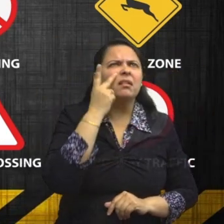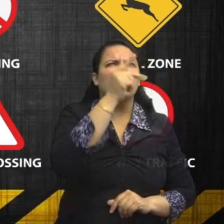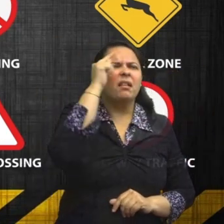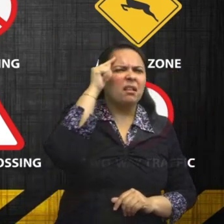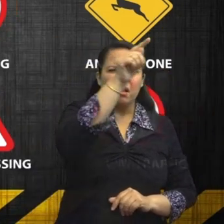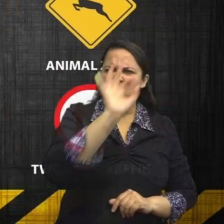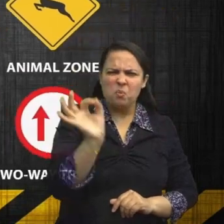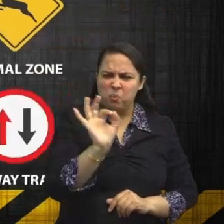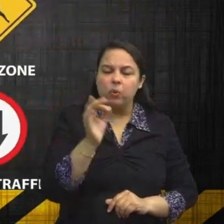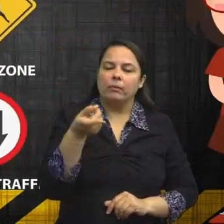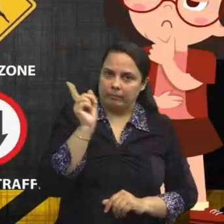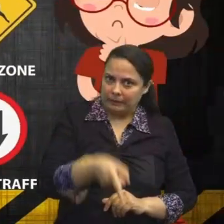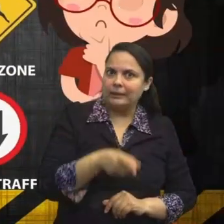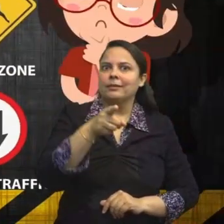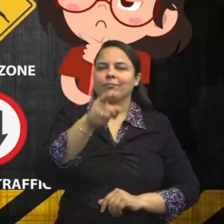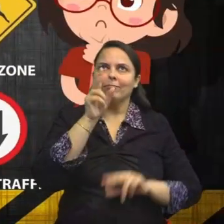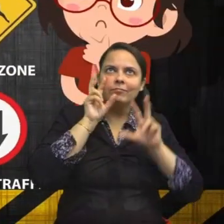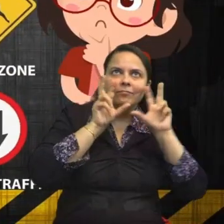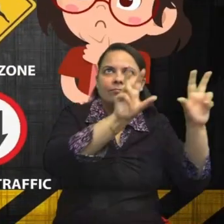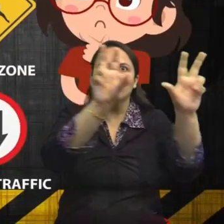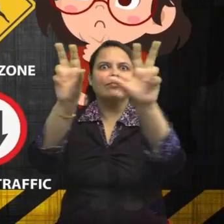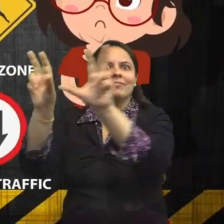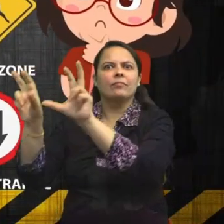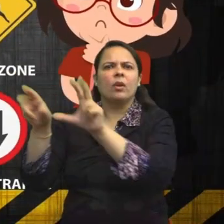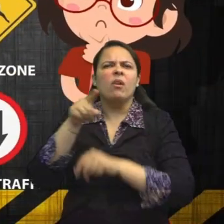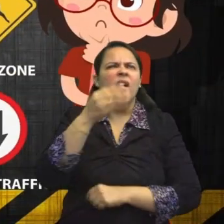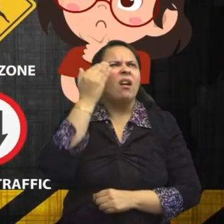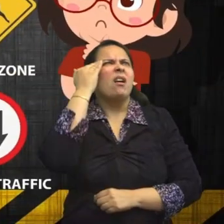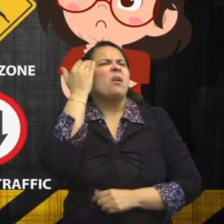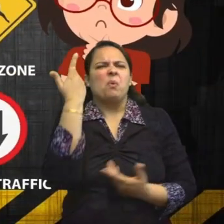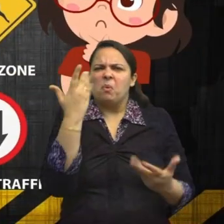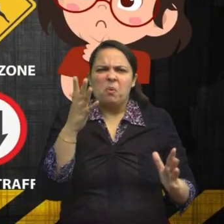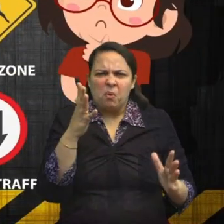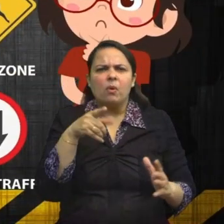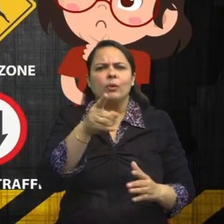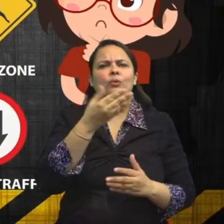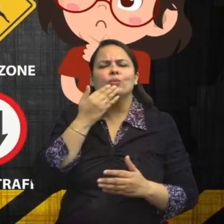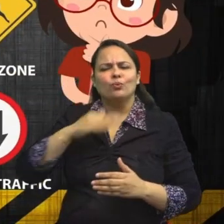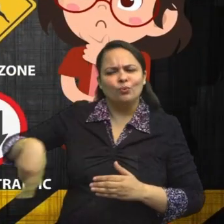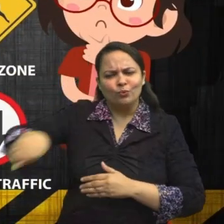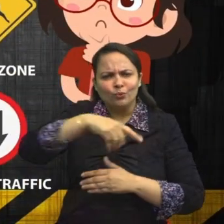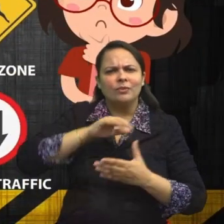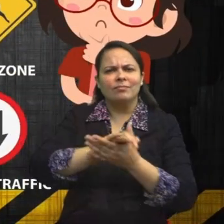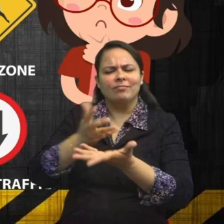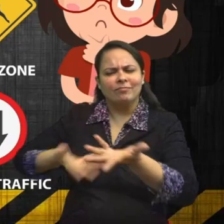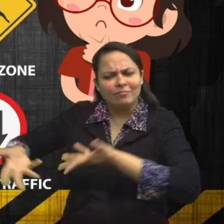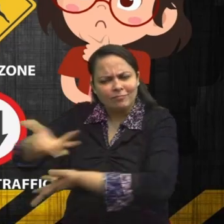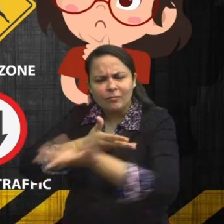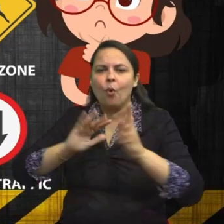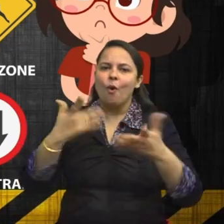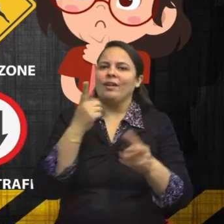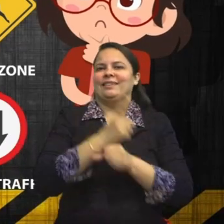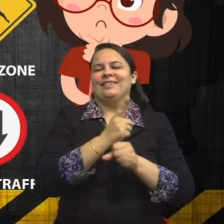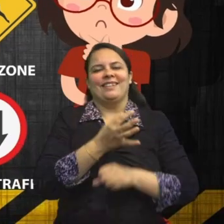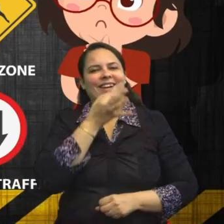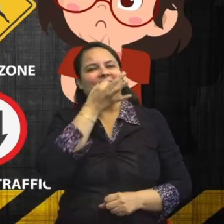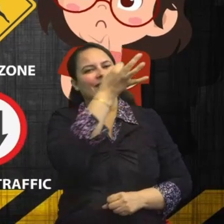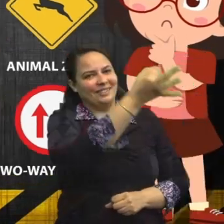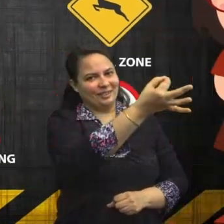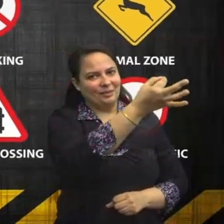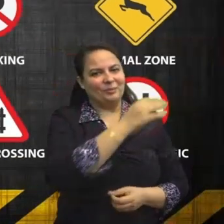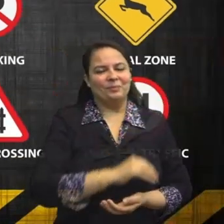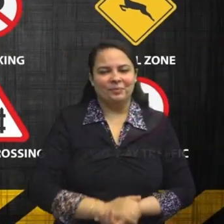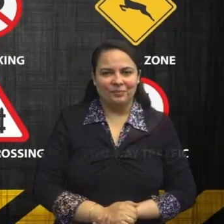What about you? Have you ever noticed these road signs? If not, then pay attention next time